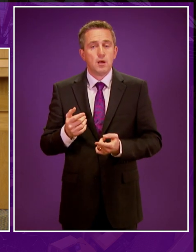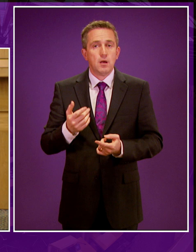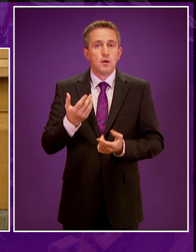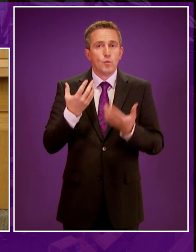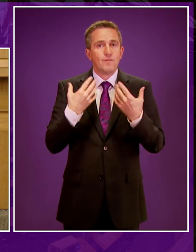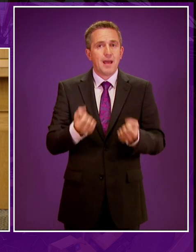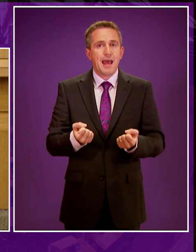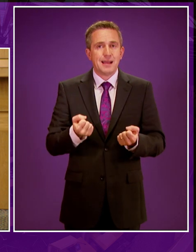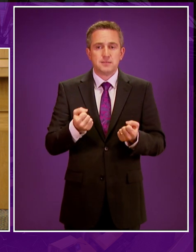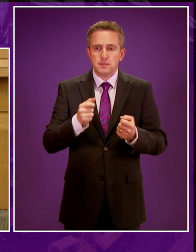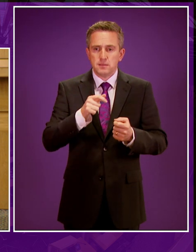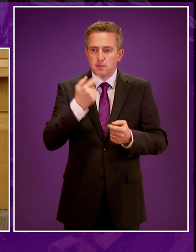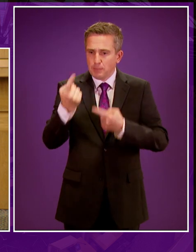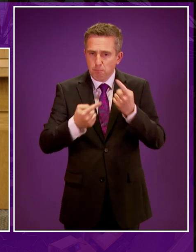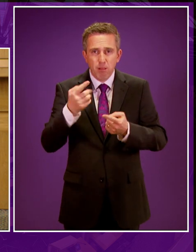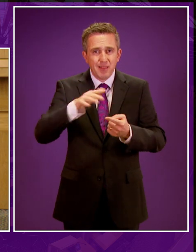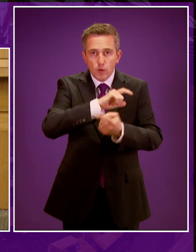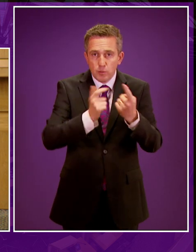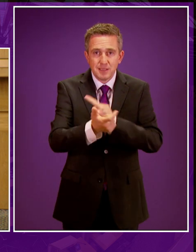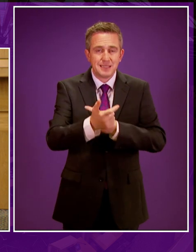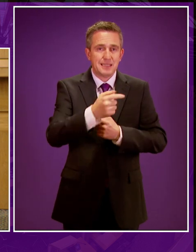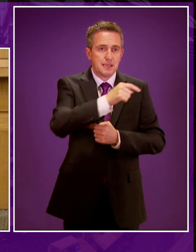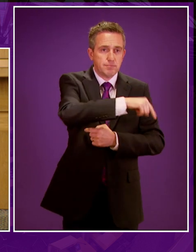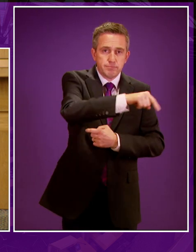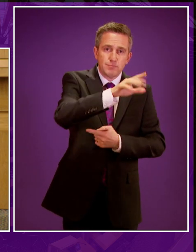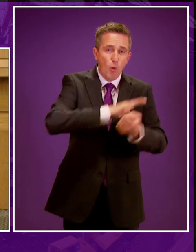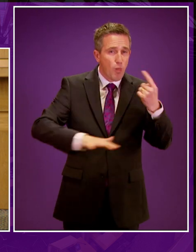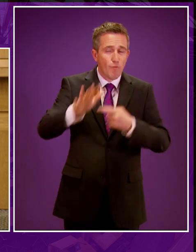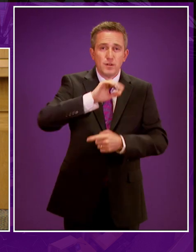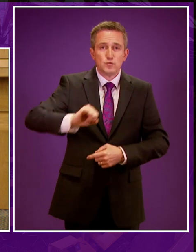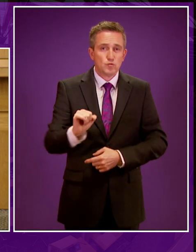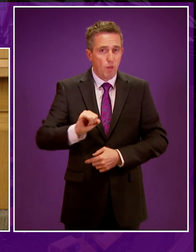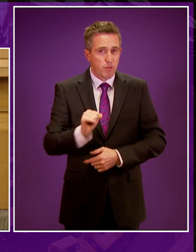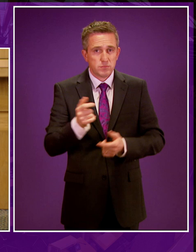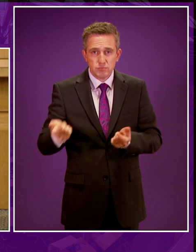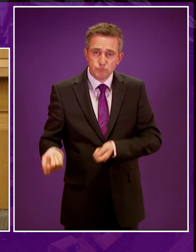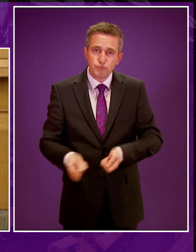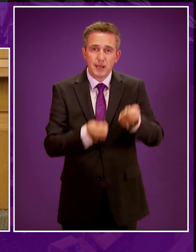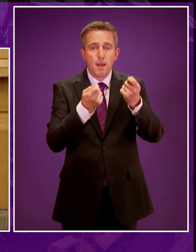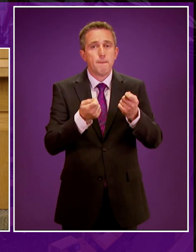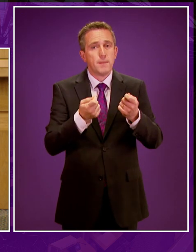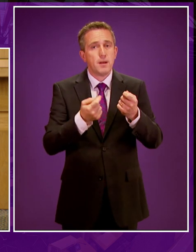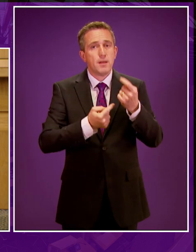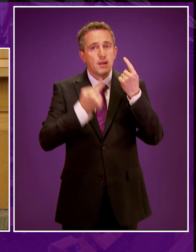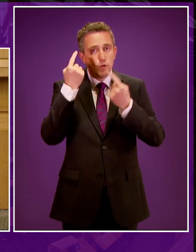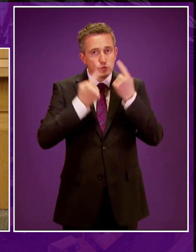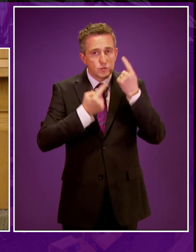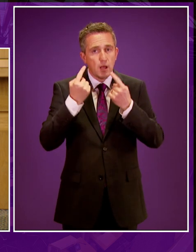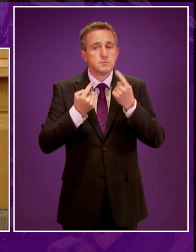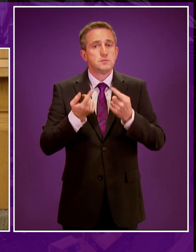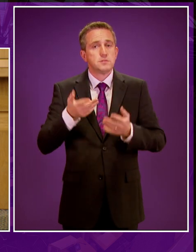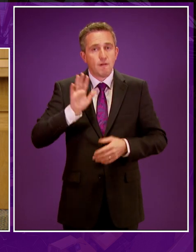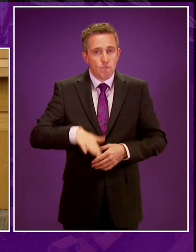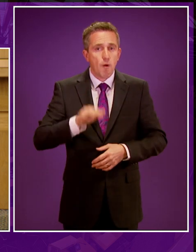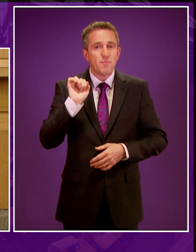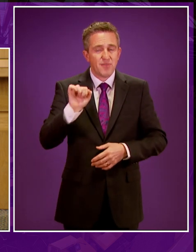frontline communities, Angus MacDonald, Neil Finlay, Ben McPherson and others, I think pointed to the emotions